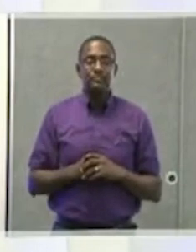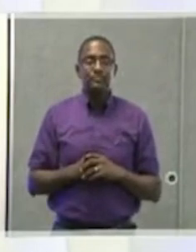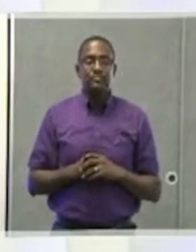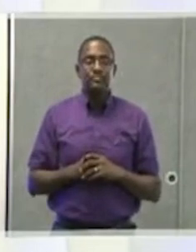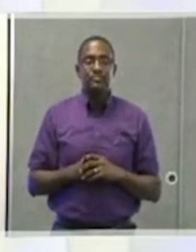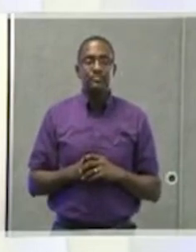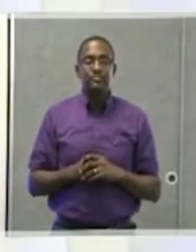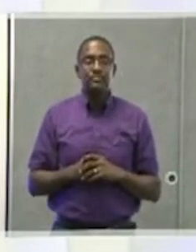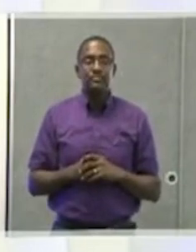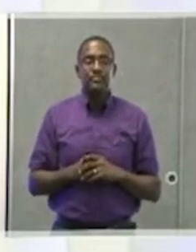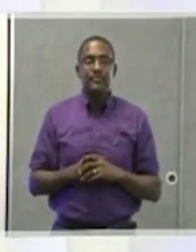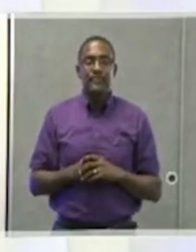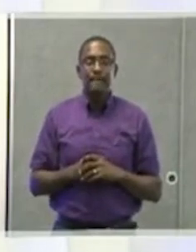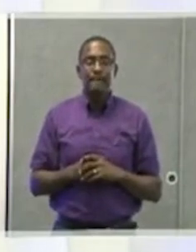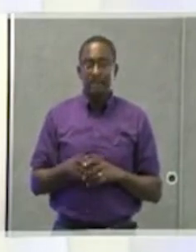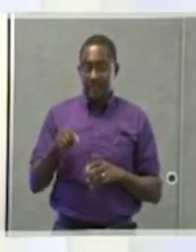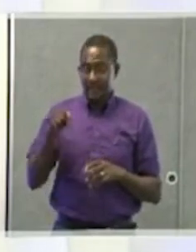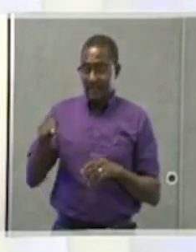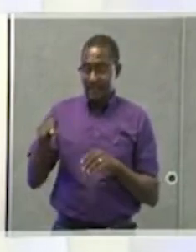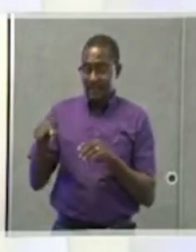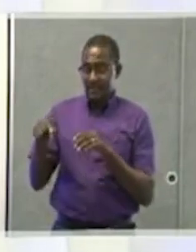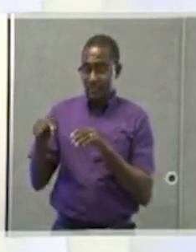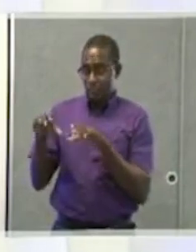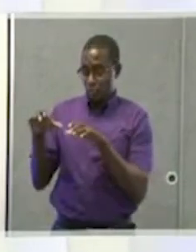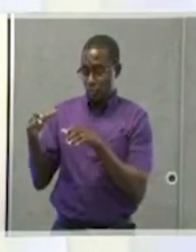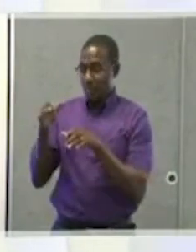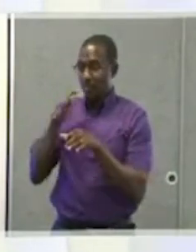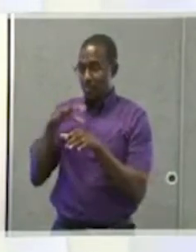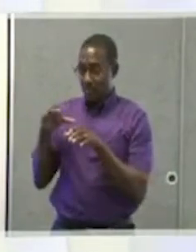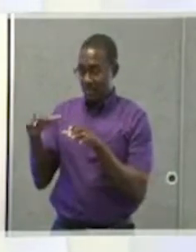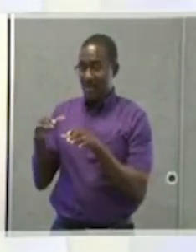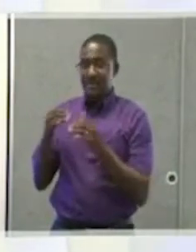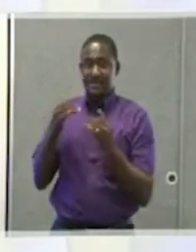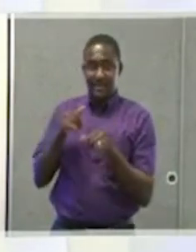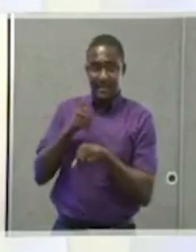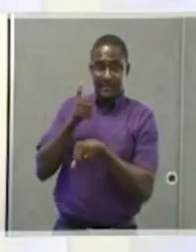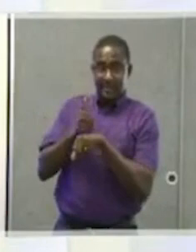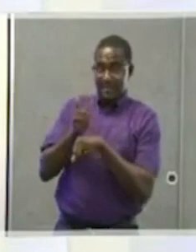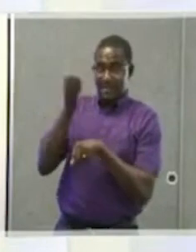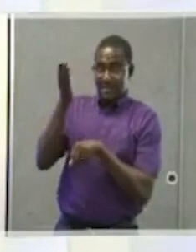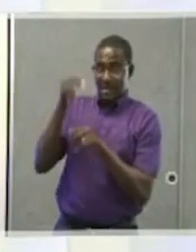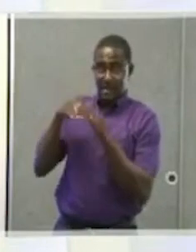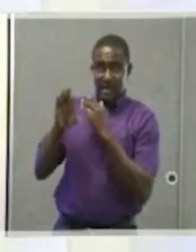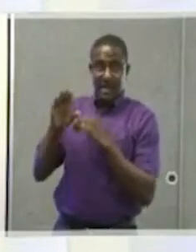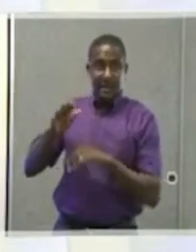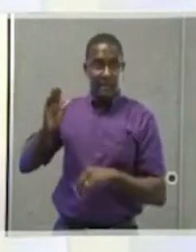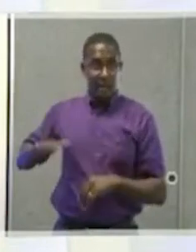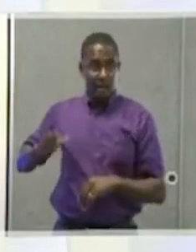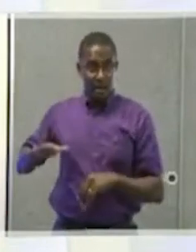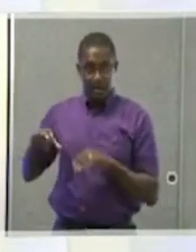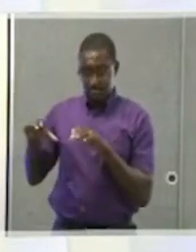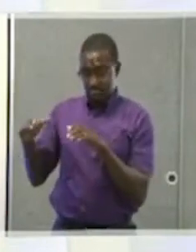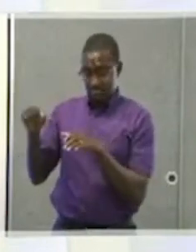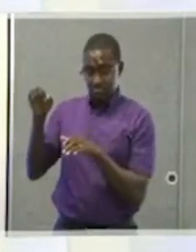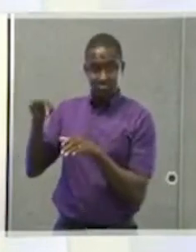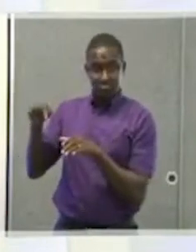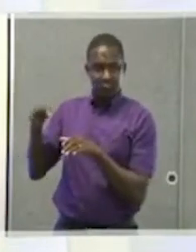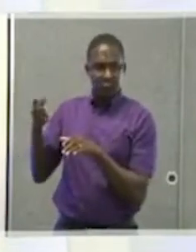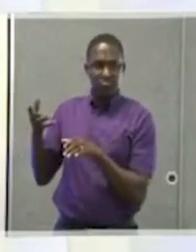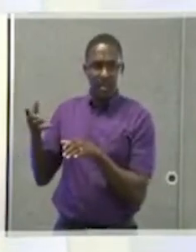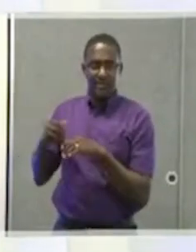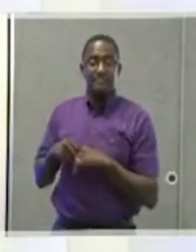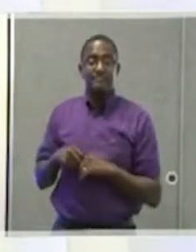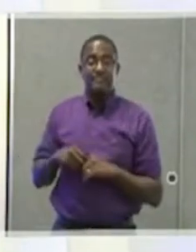This organization or this body that is being established in Parliament is now